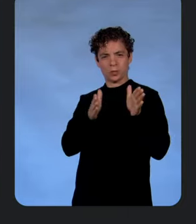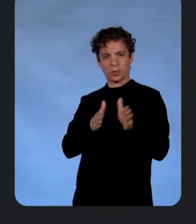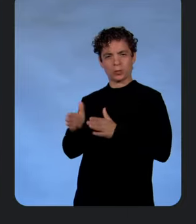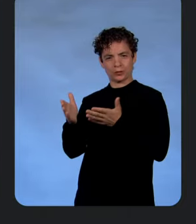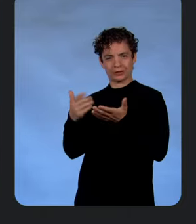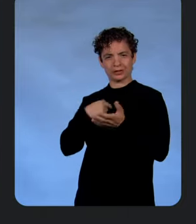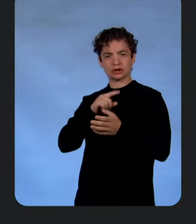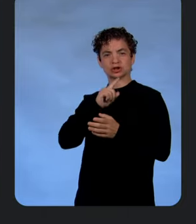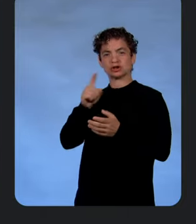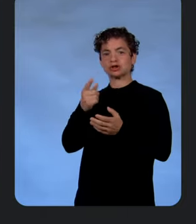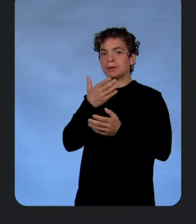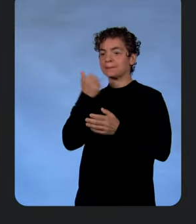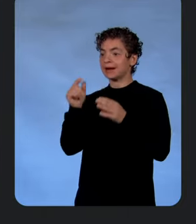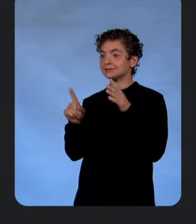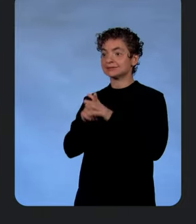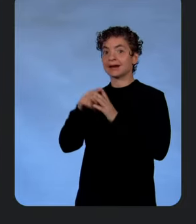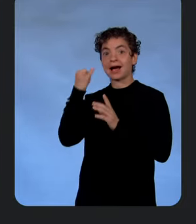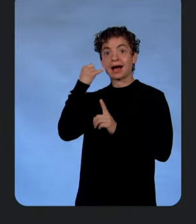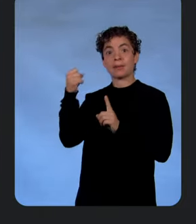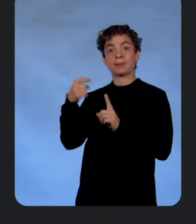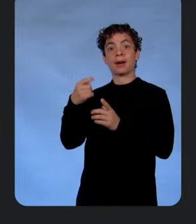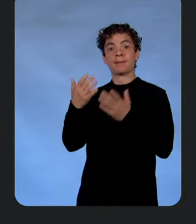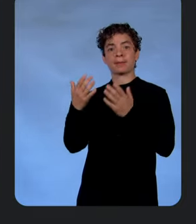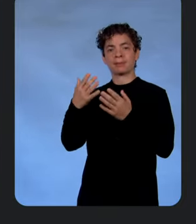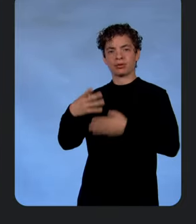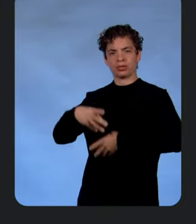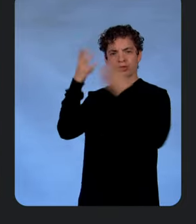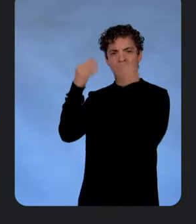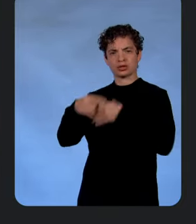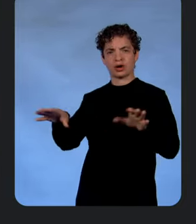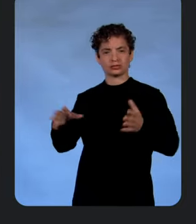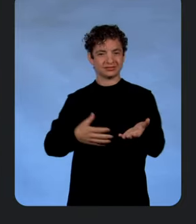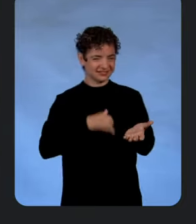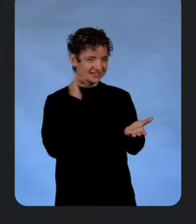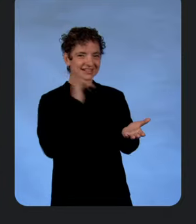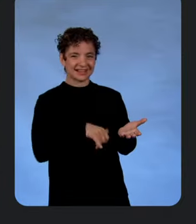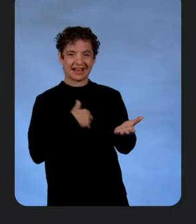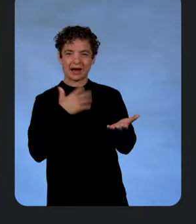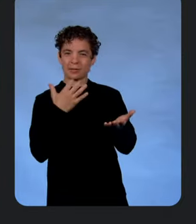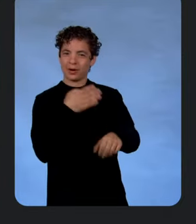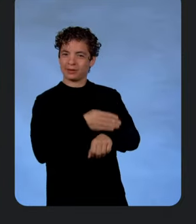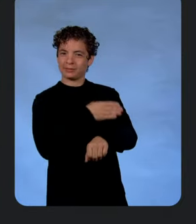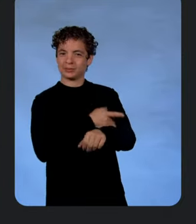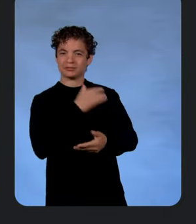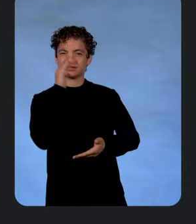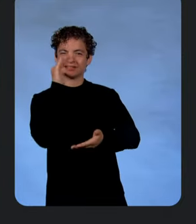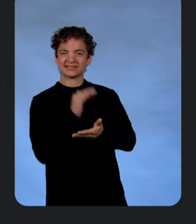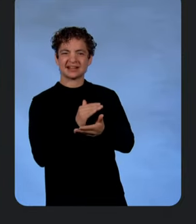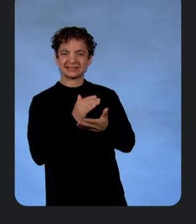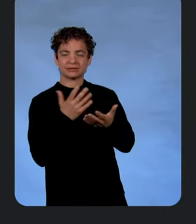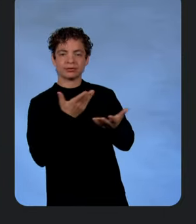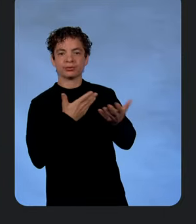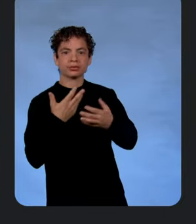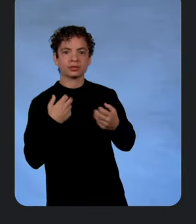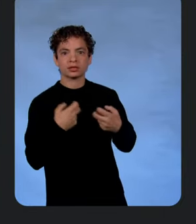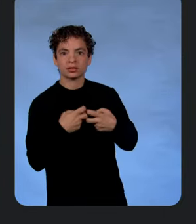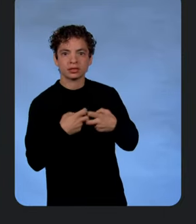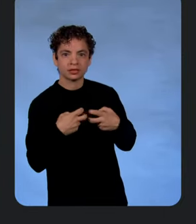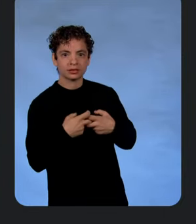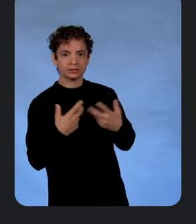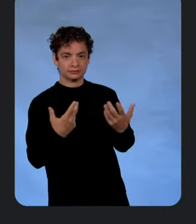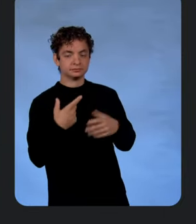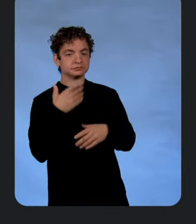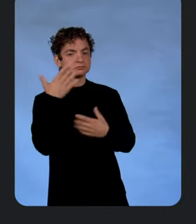keep things organized. I'm sure the best prompts could get lost in the shuffle. Right. So we want to help make this better and less toilsome.